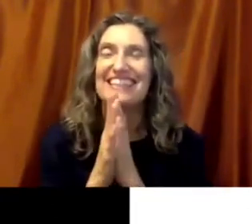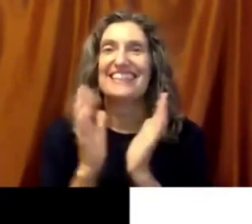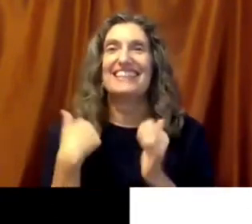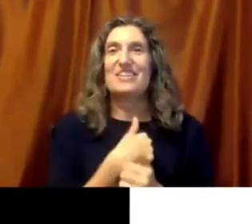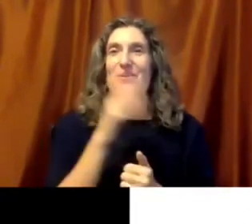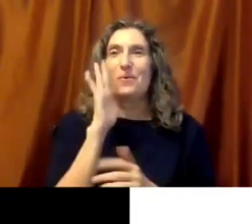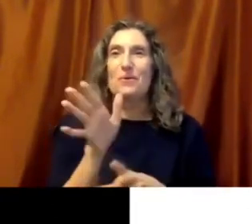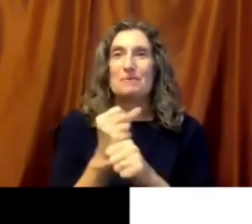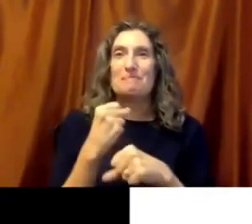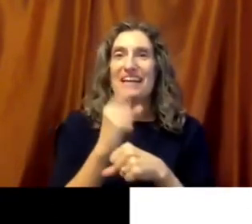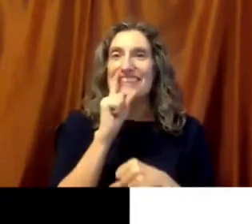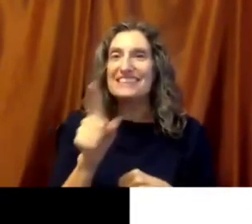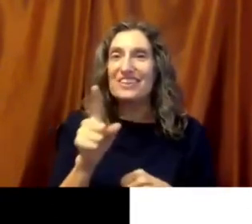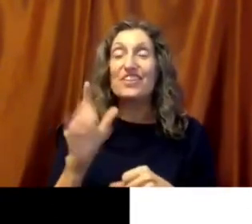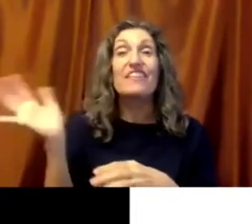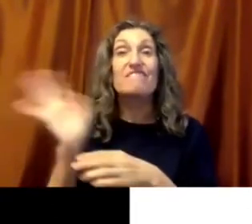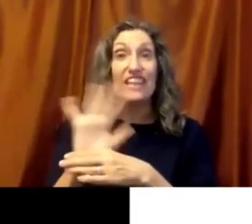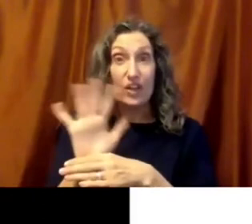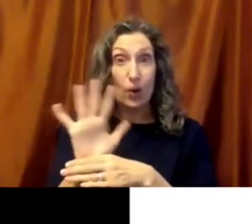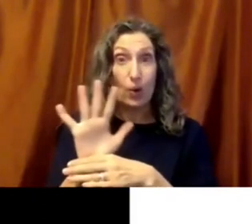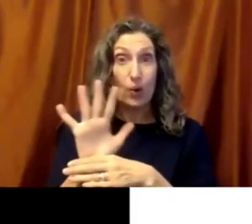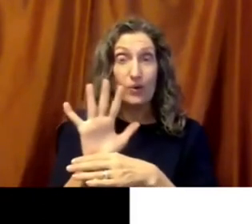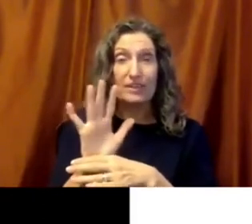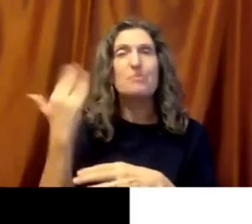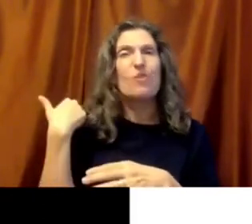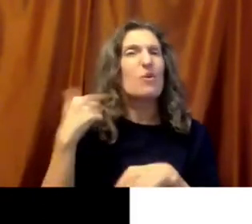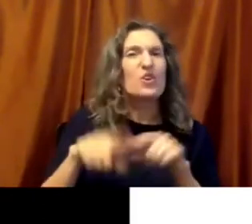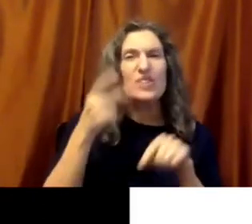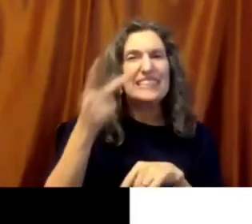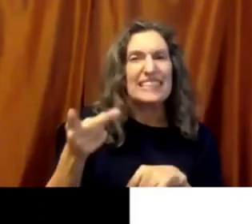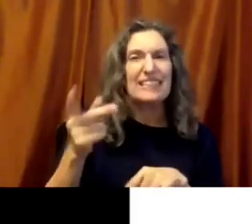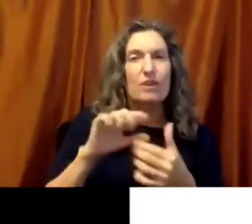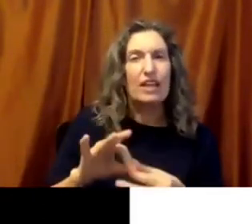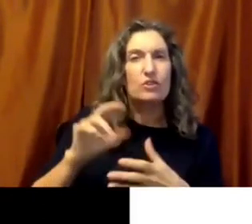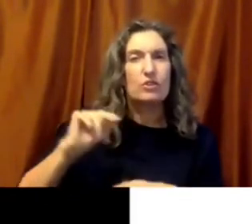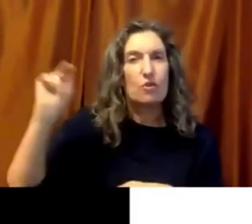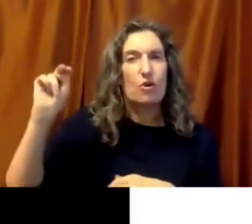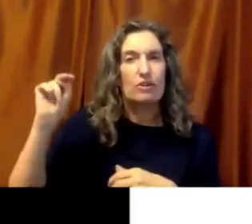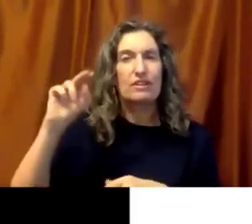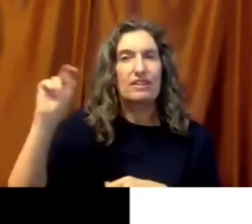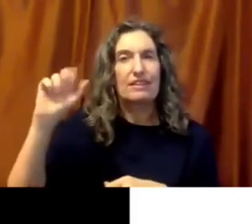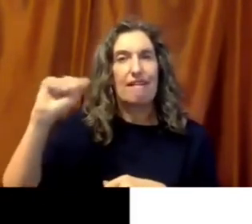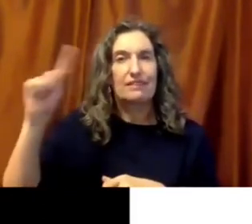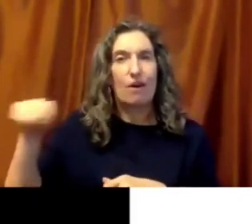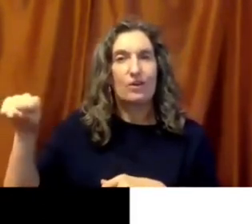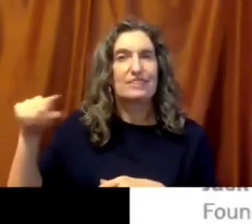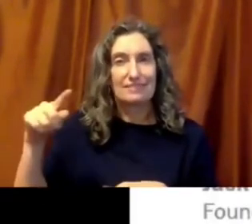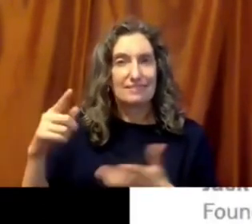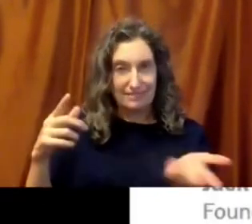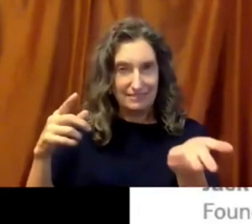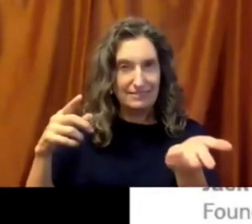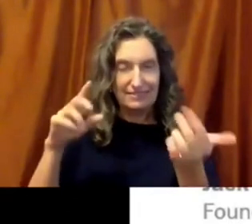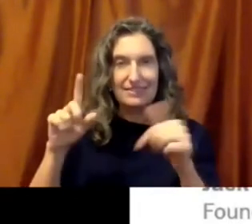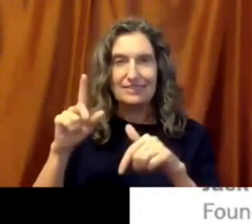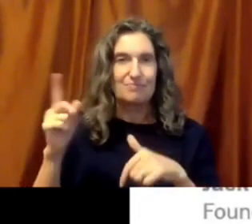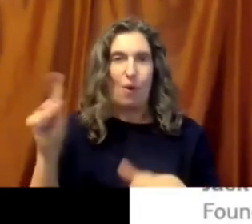We will make sure that the video that we were not able to see that Sondra Samuels shared, we could only hear